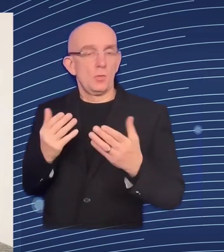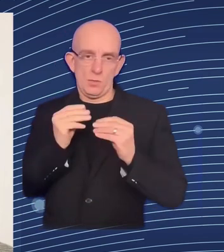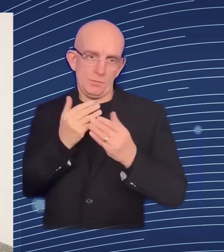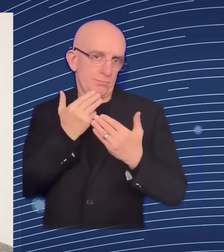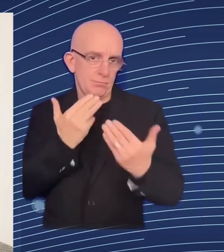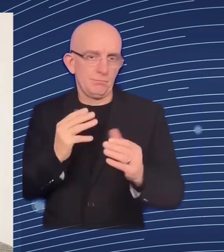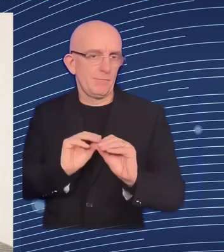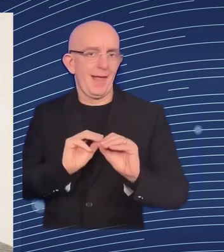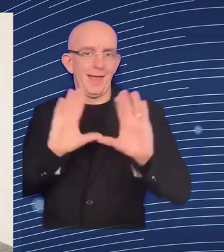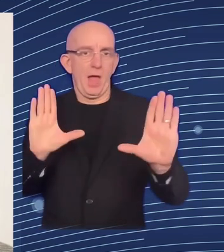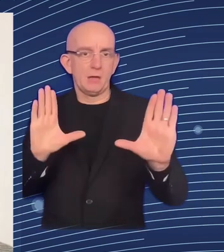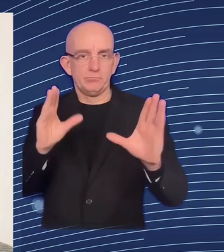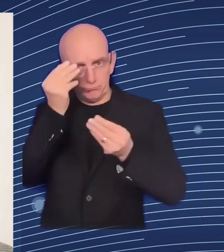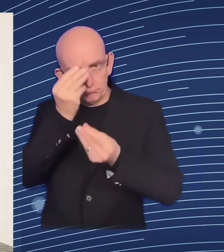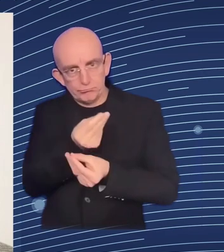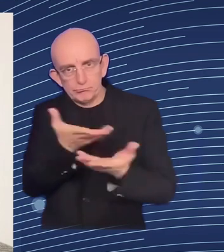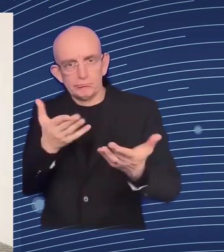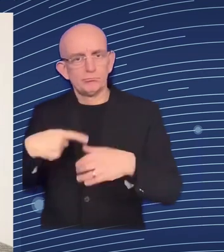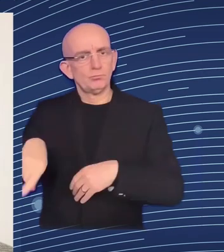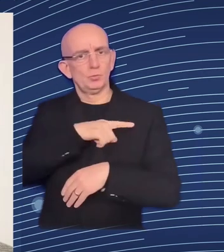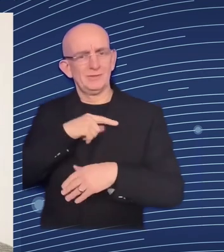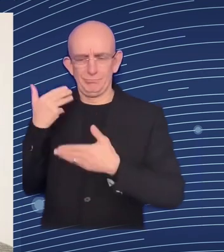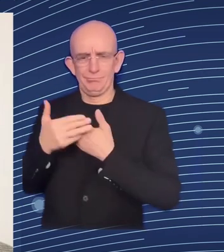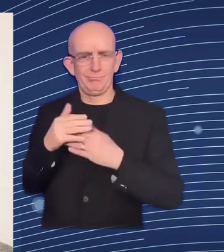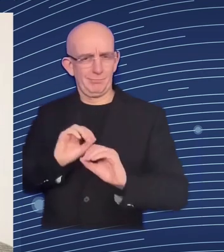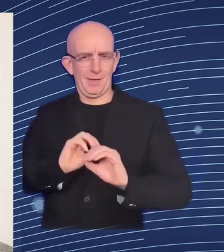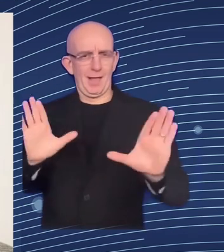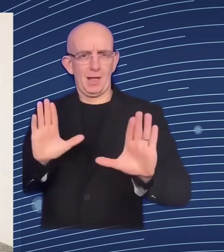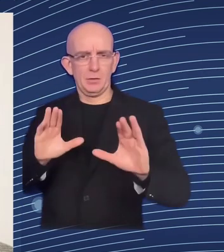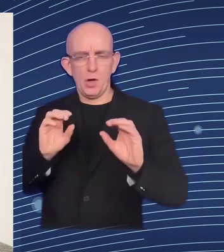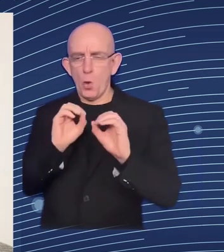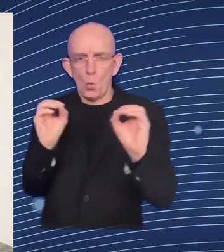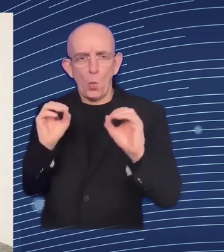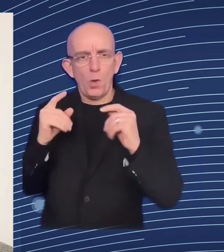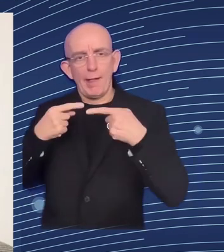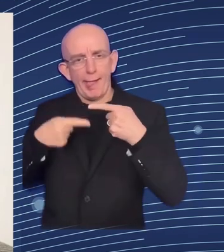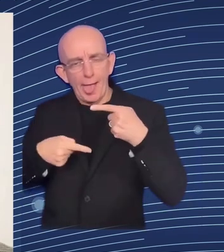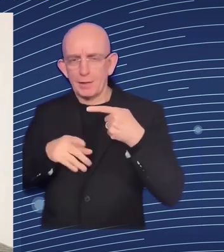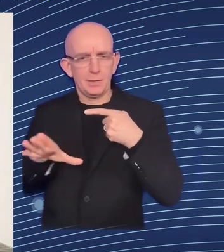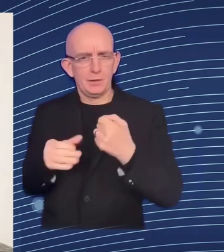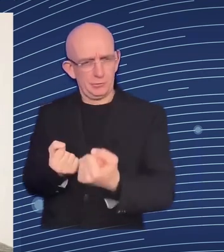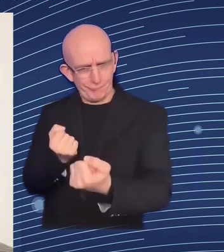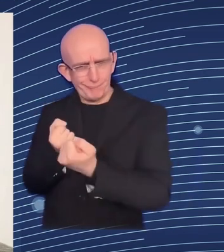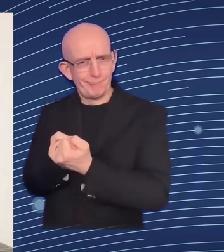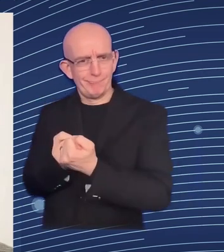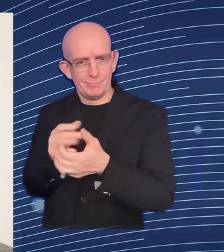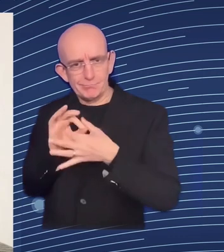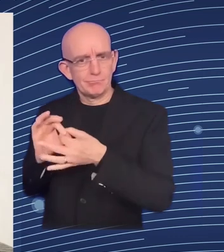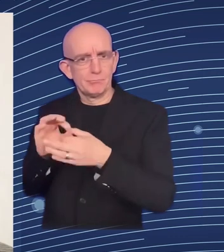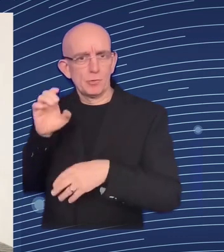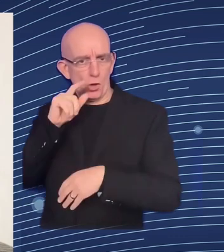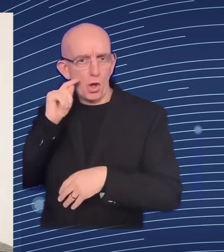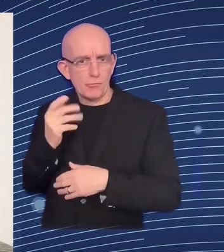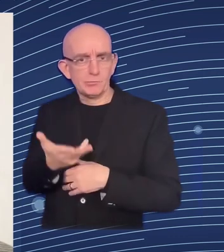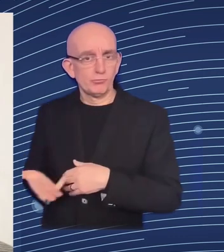human capital is really really important deputy minister um postulowska very good to see you now on the